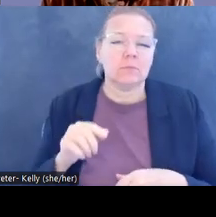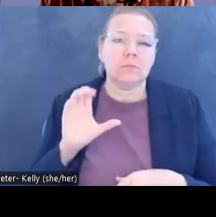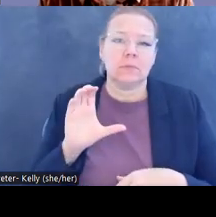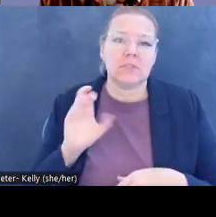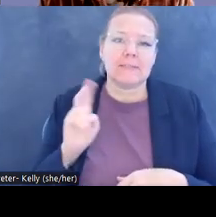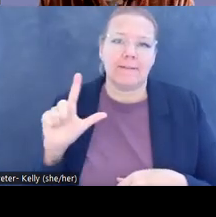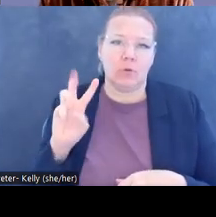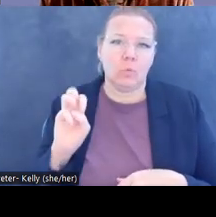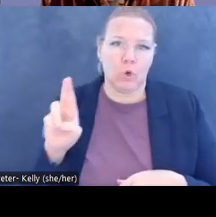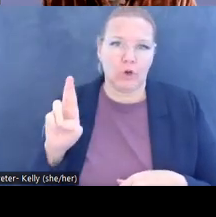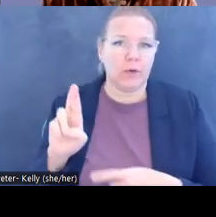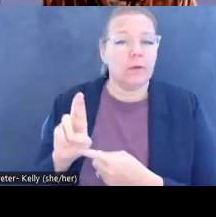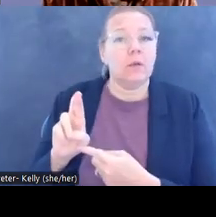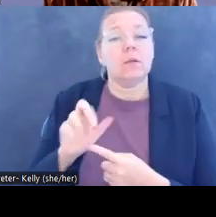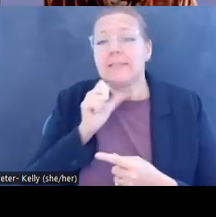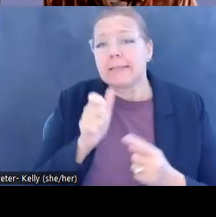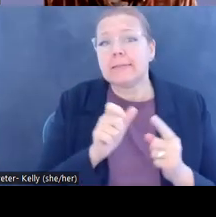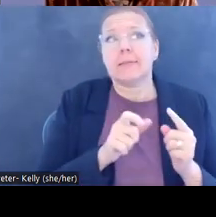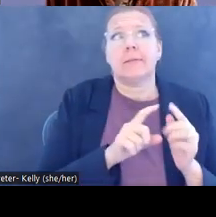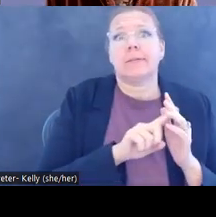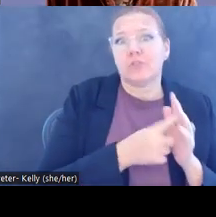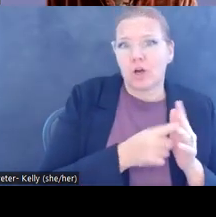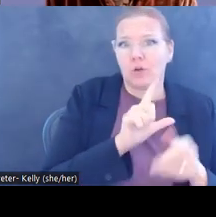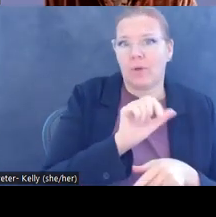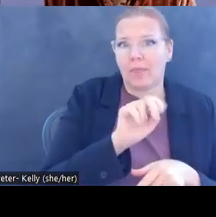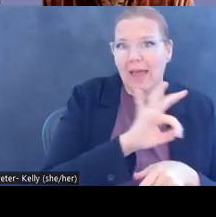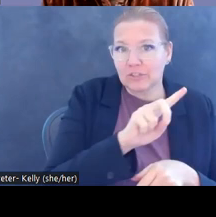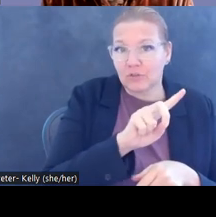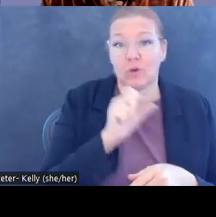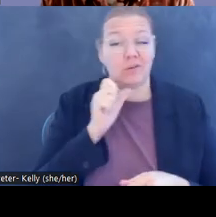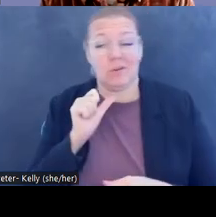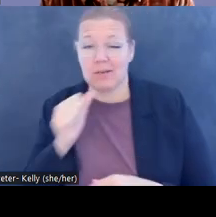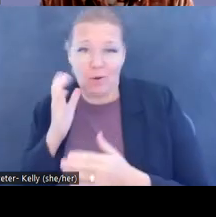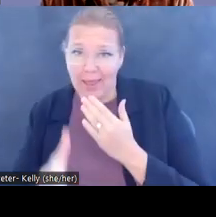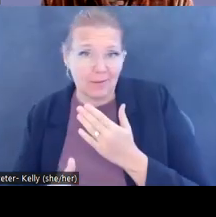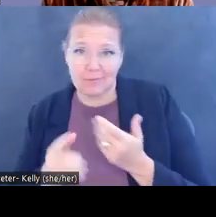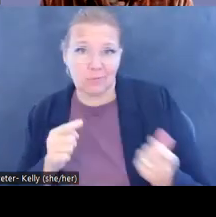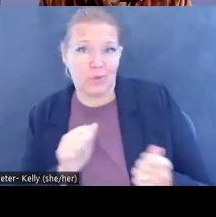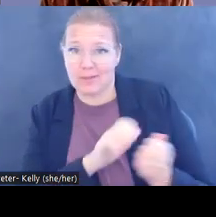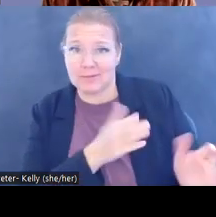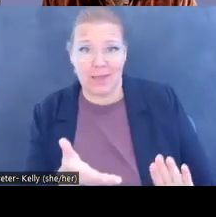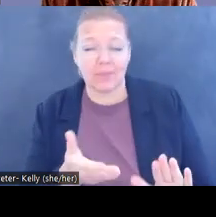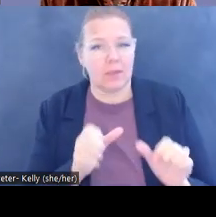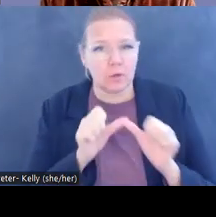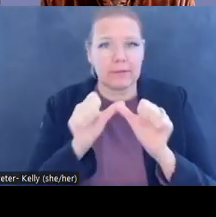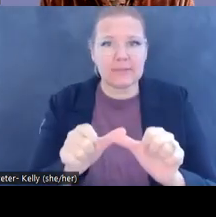did not end with him or with peace. It continued along the same route, sometimes by the same men or their descendants.